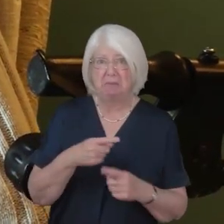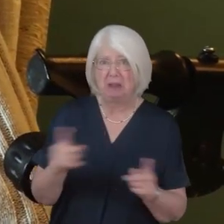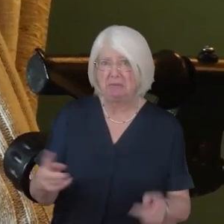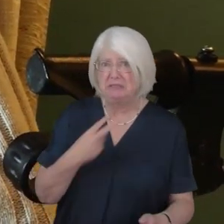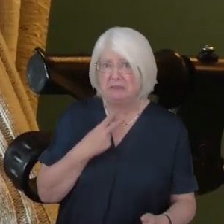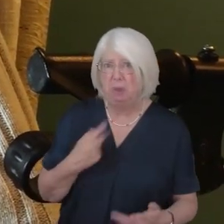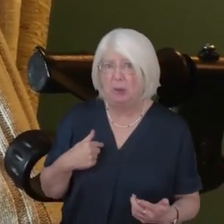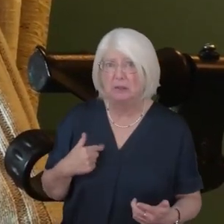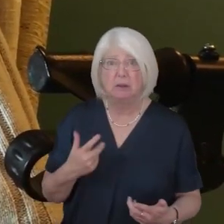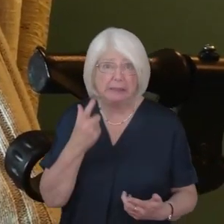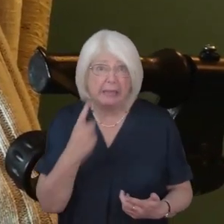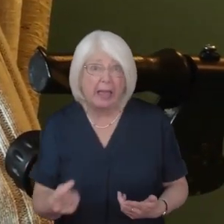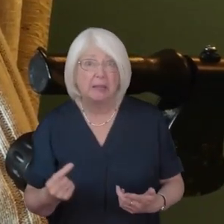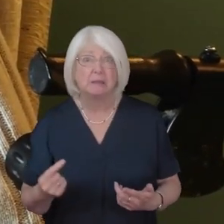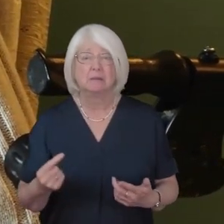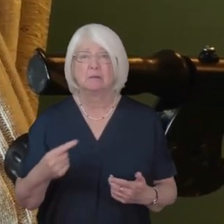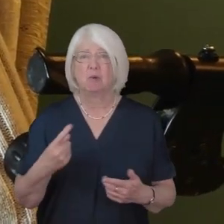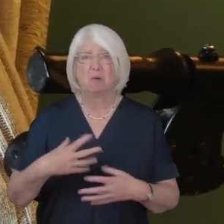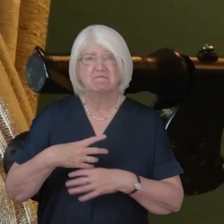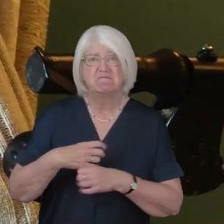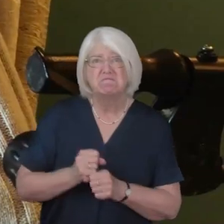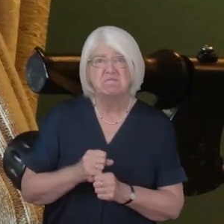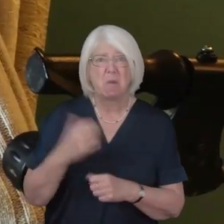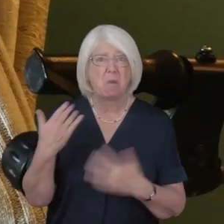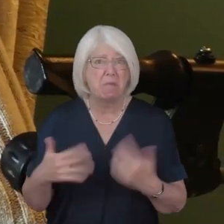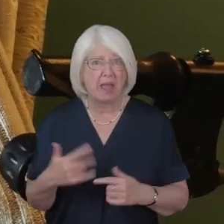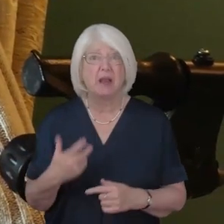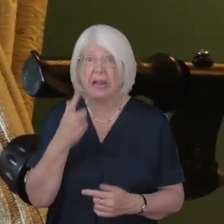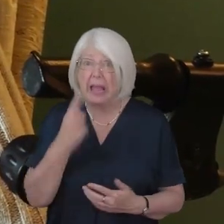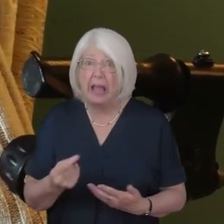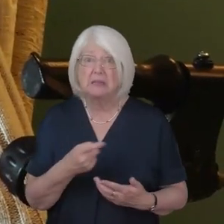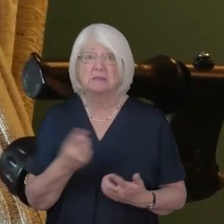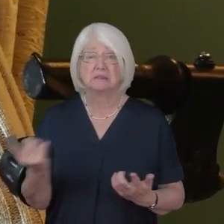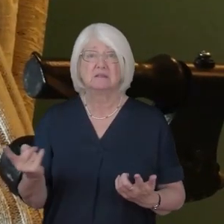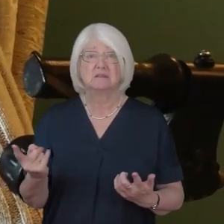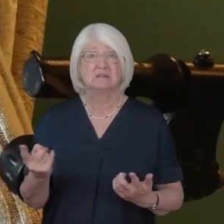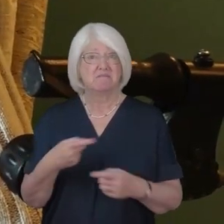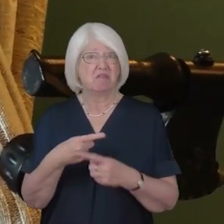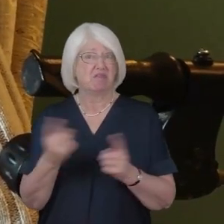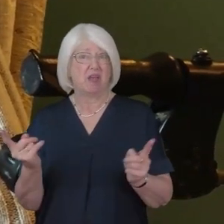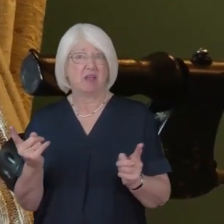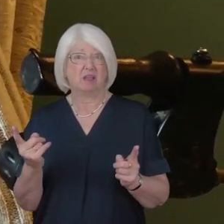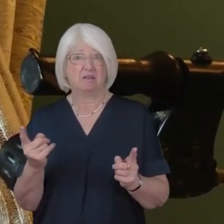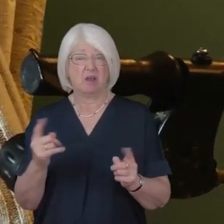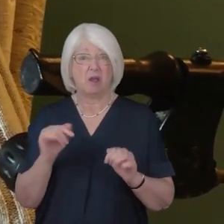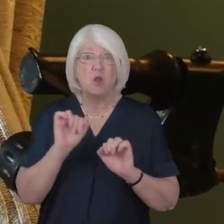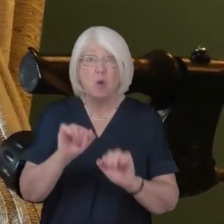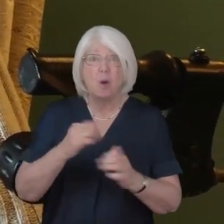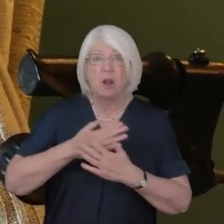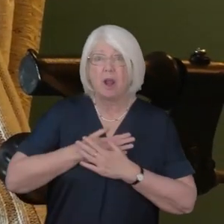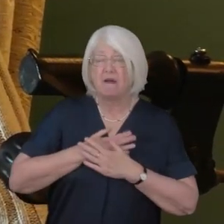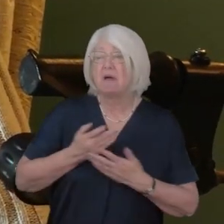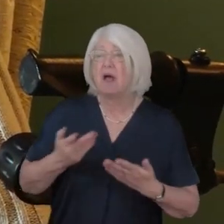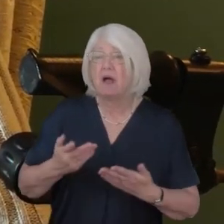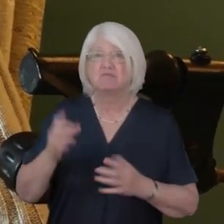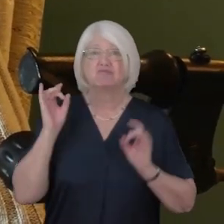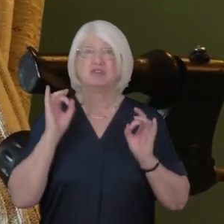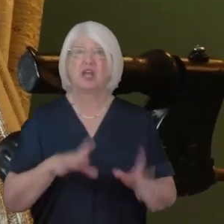frustration and pain They can reject your love And leave you desolate